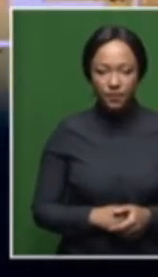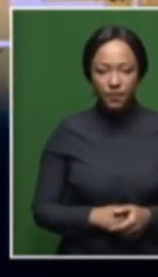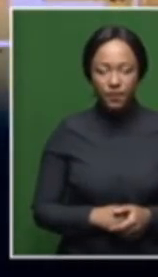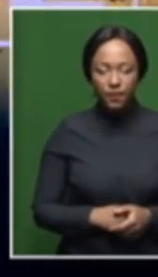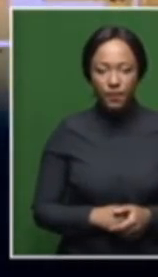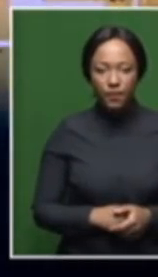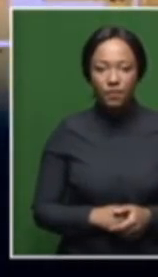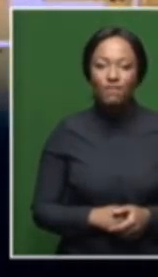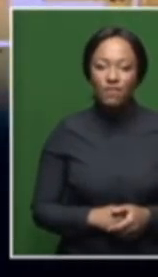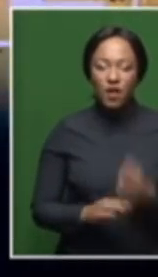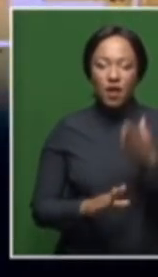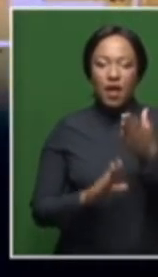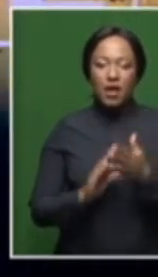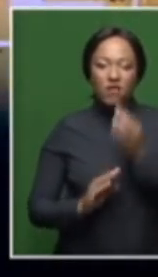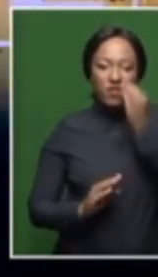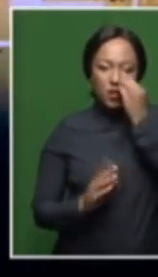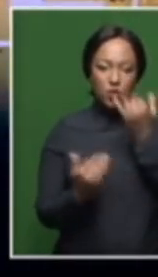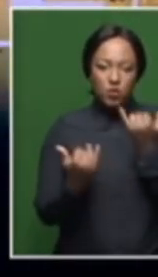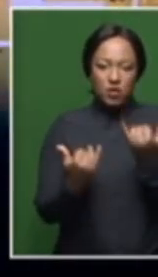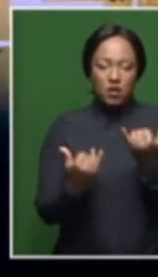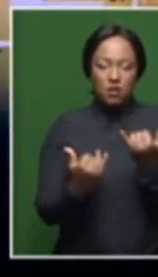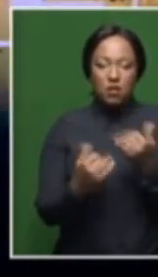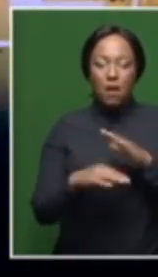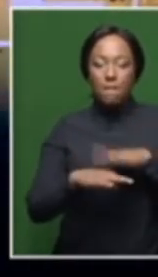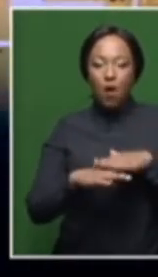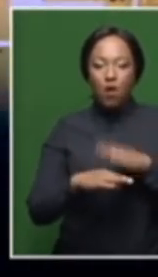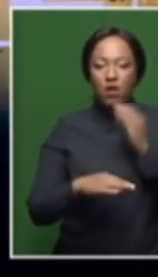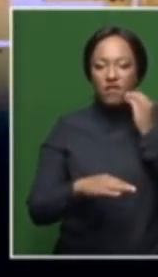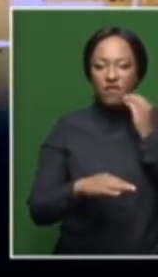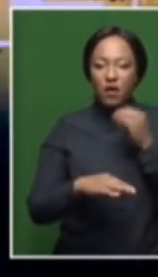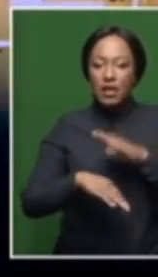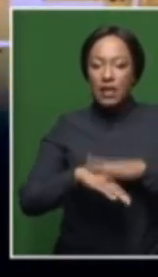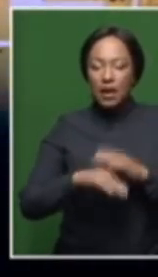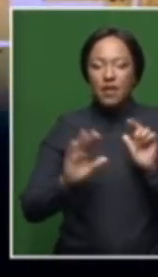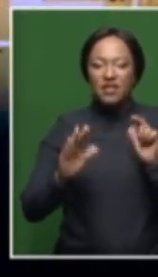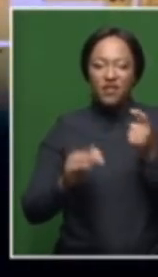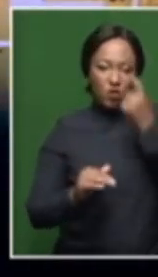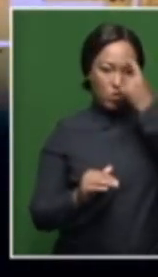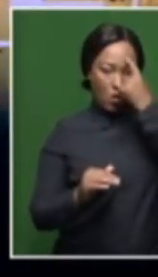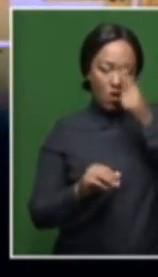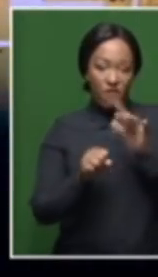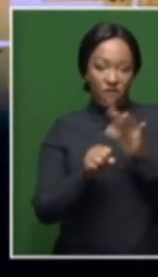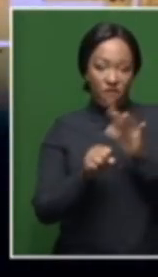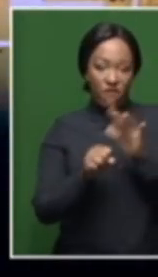All right, that's the end of our news headline bulletin. We'll give you details at 7 o'clock of those stories and more.